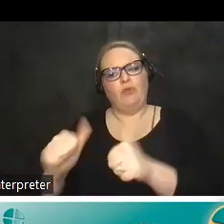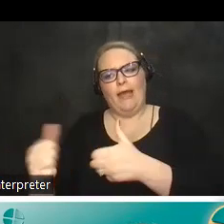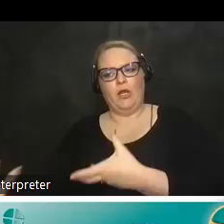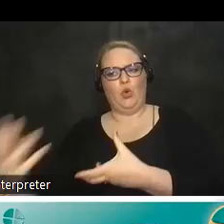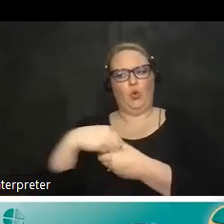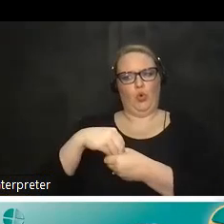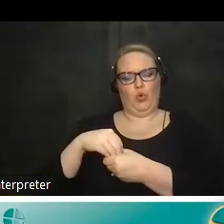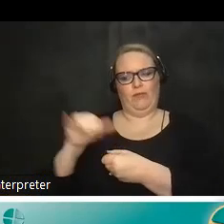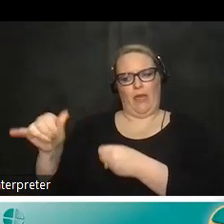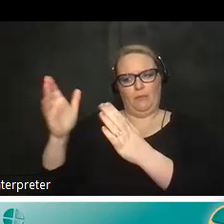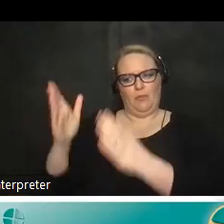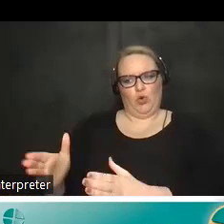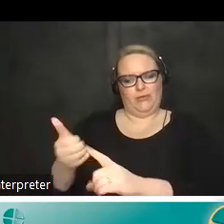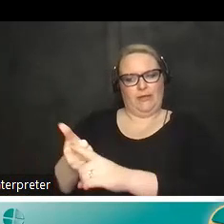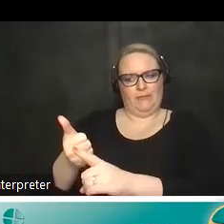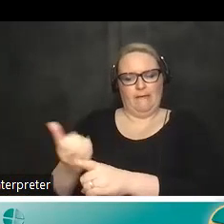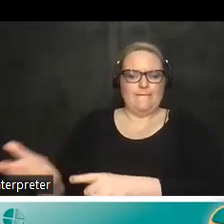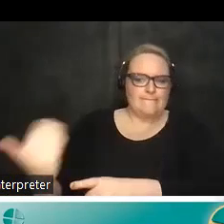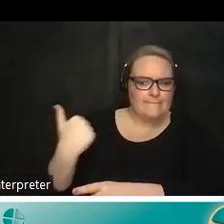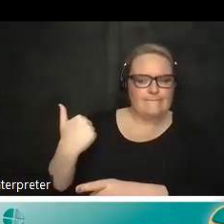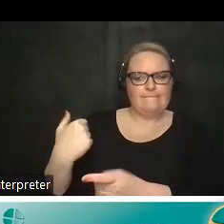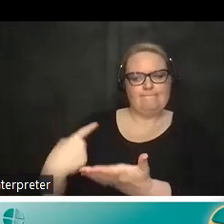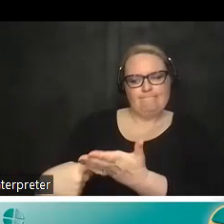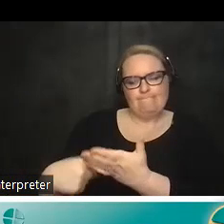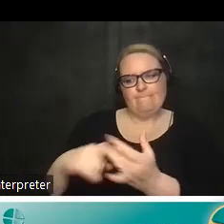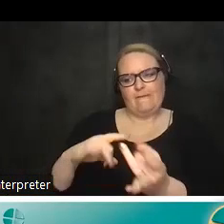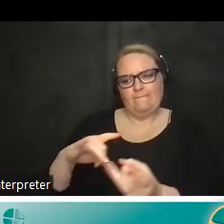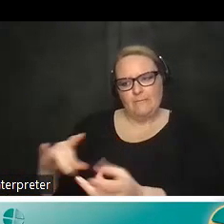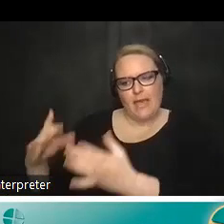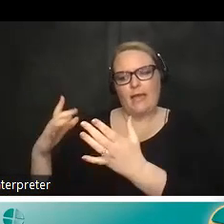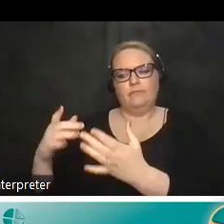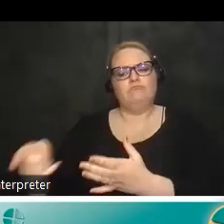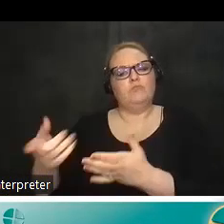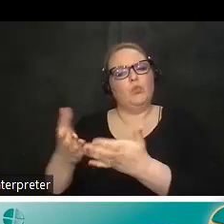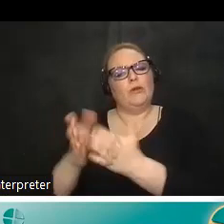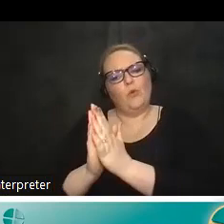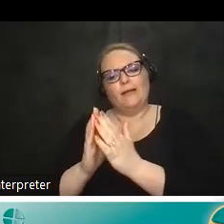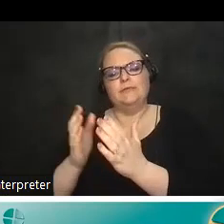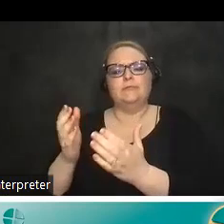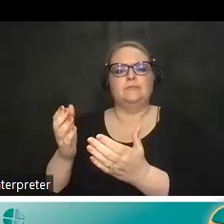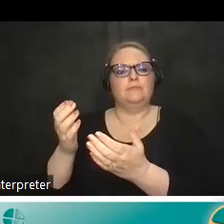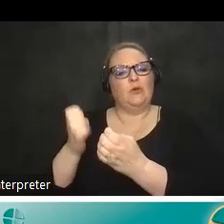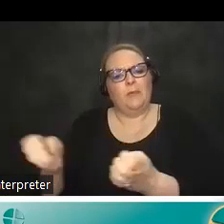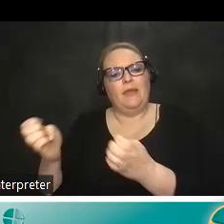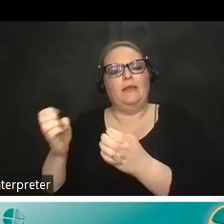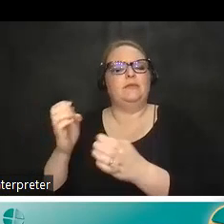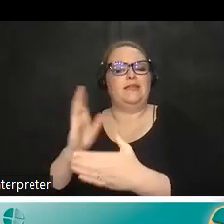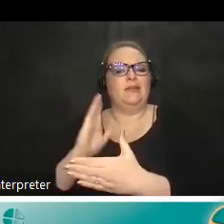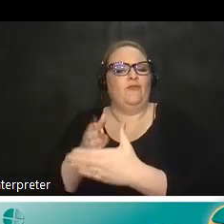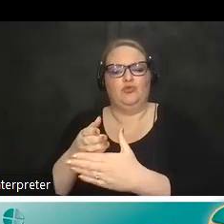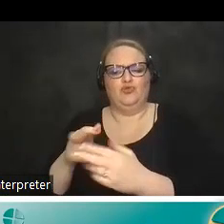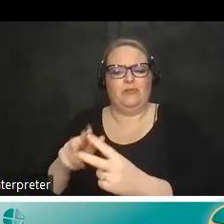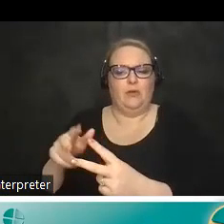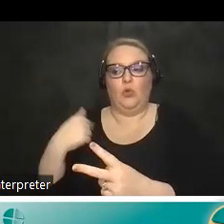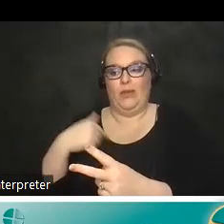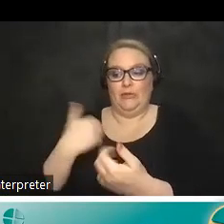uh the person who's requesting the um the intervention or the or the device um because uh we try